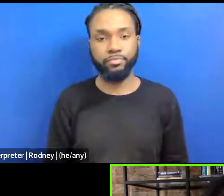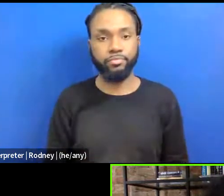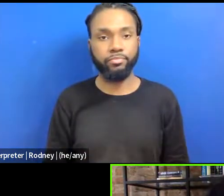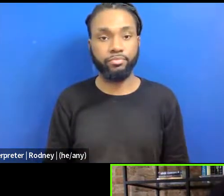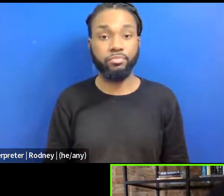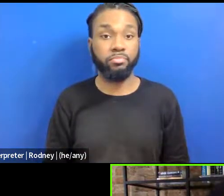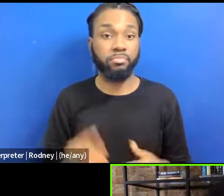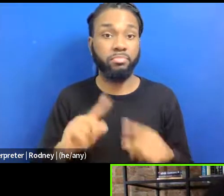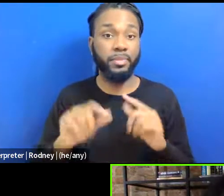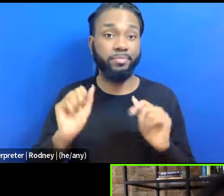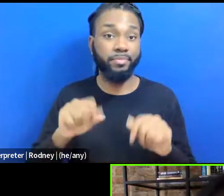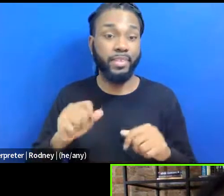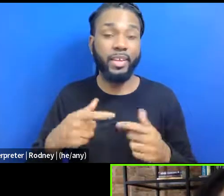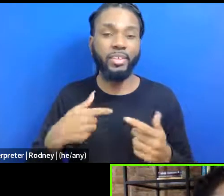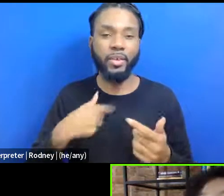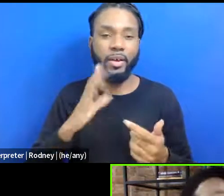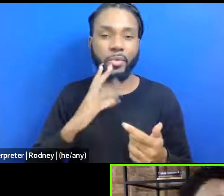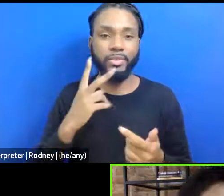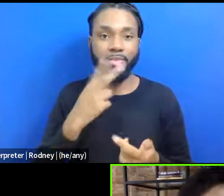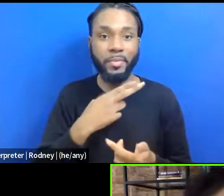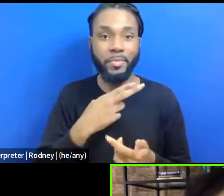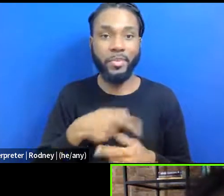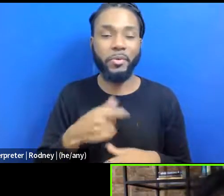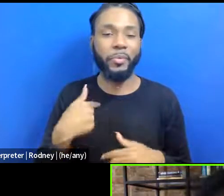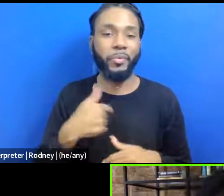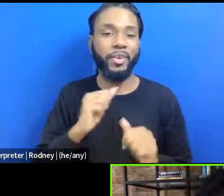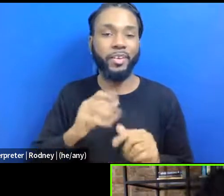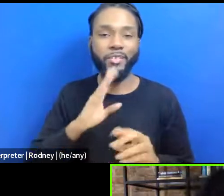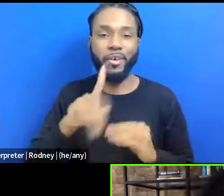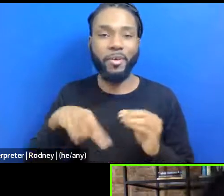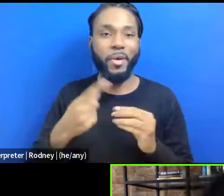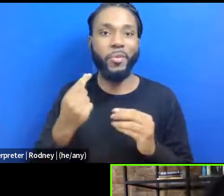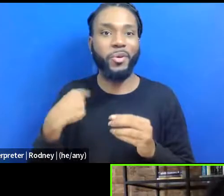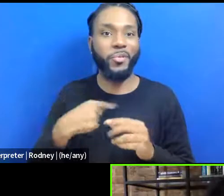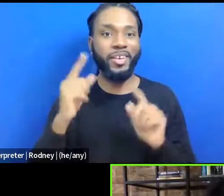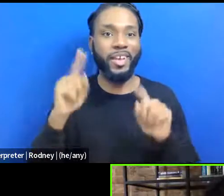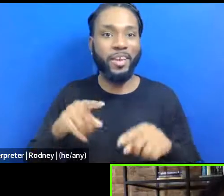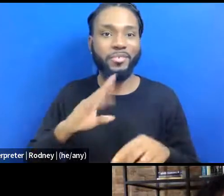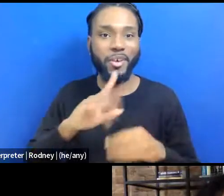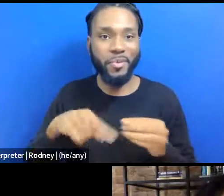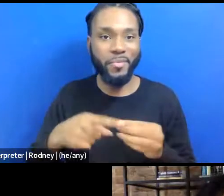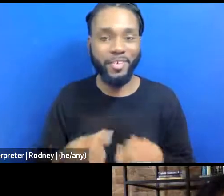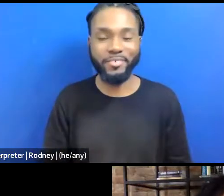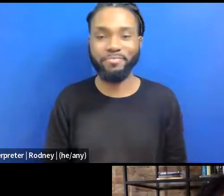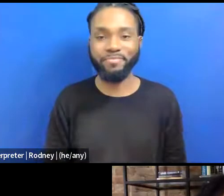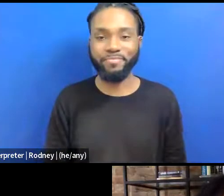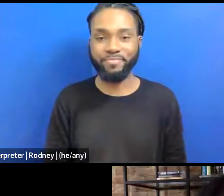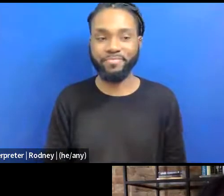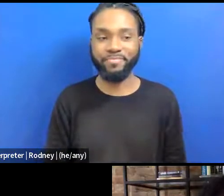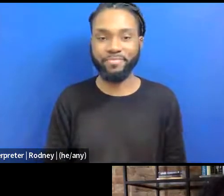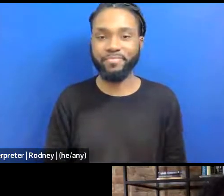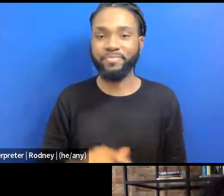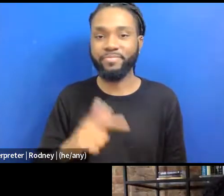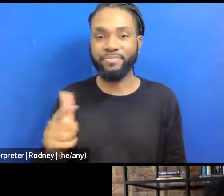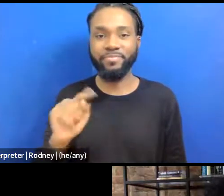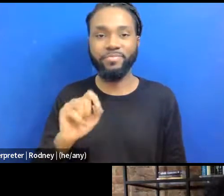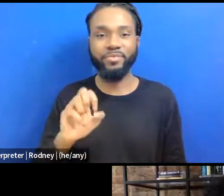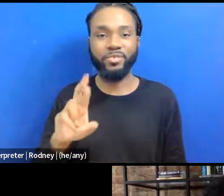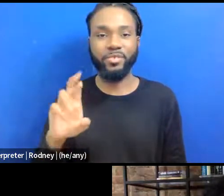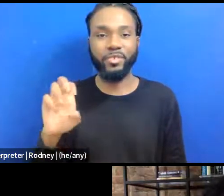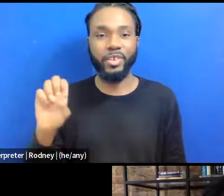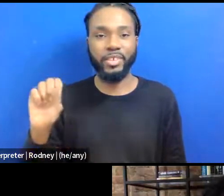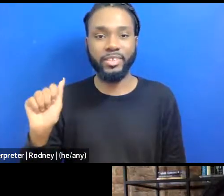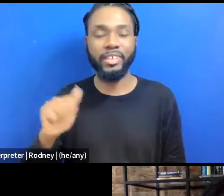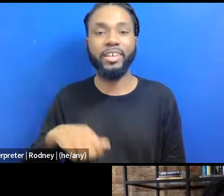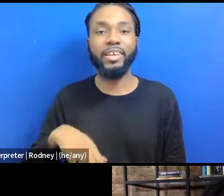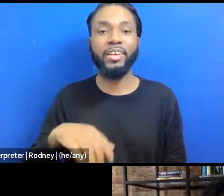Yeah, I'm going stop there, so we can talk about what we can talk about. Absolutely. And I wanted to ask real quick, because there is a